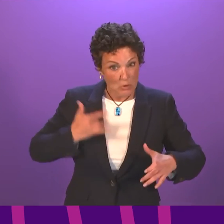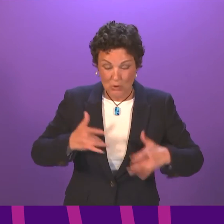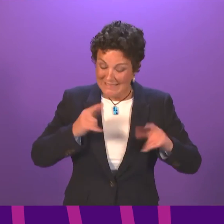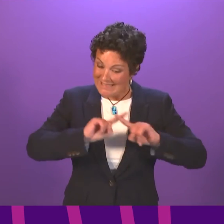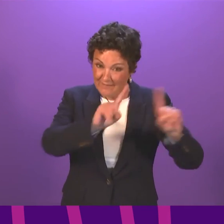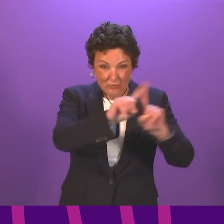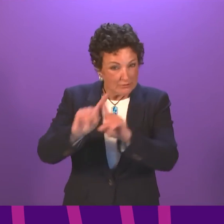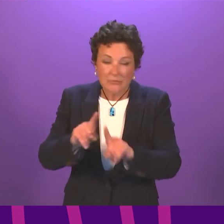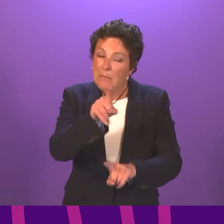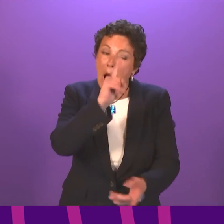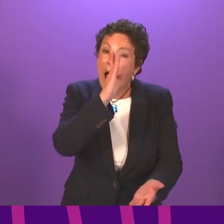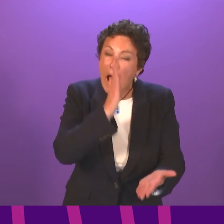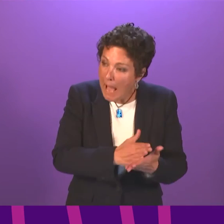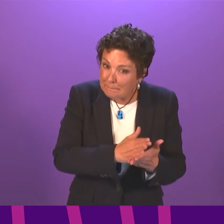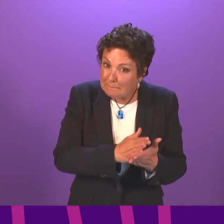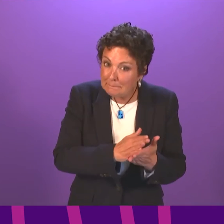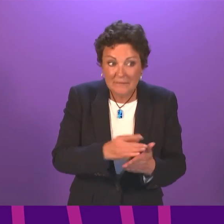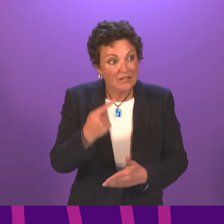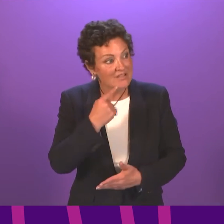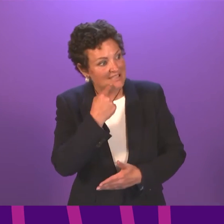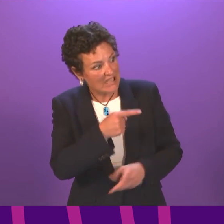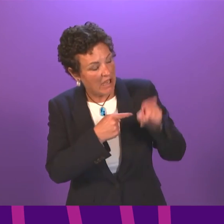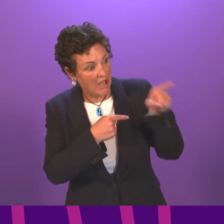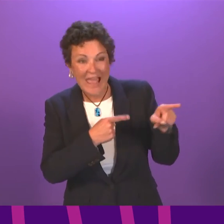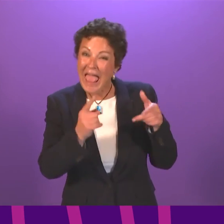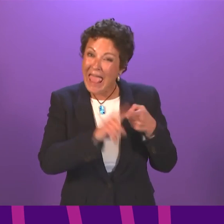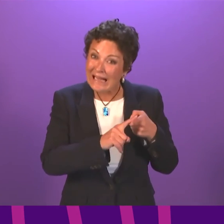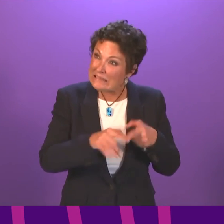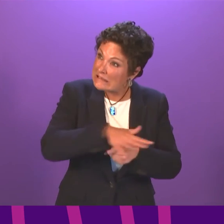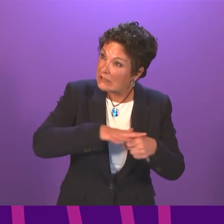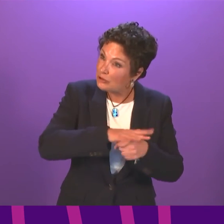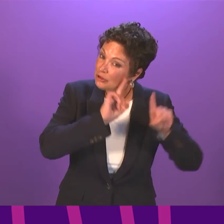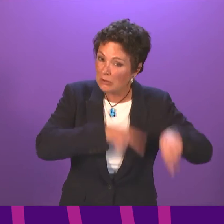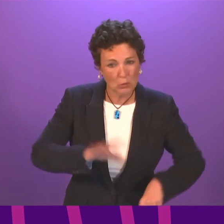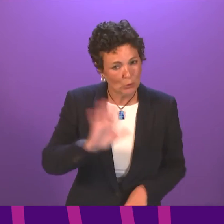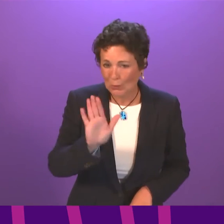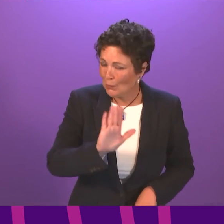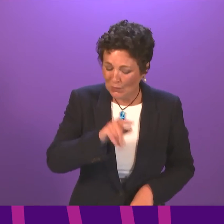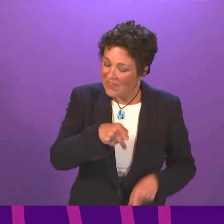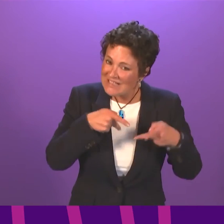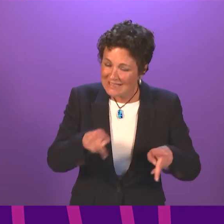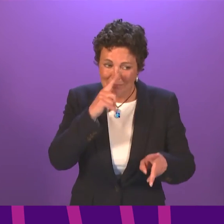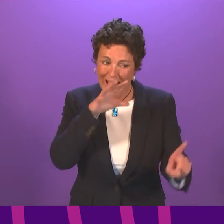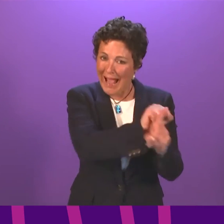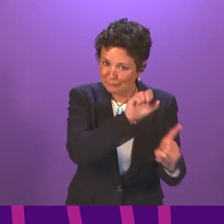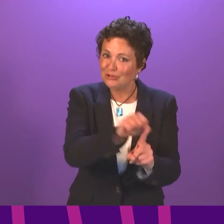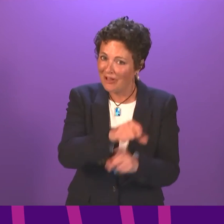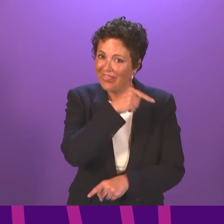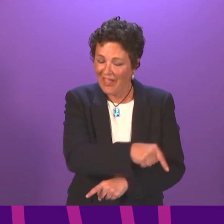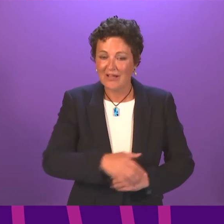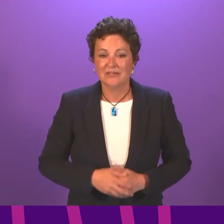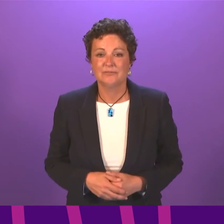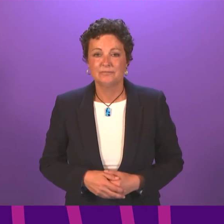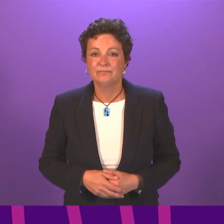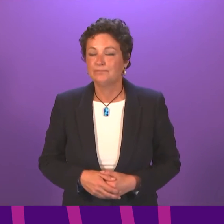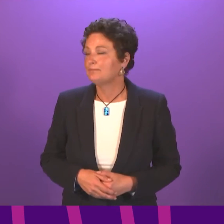anyone to say that the circumstances such as Ellie's are being ignored in the system that we have. Anna Sarwar. I thank the First Minister for that,